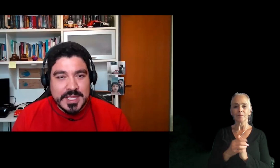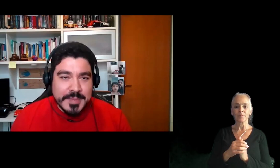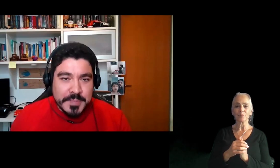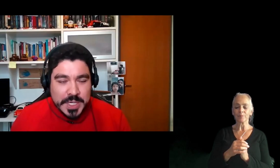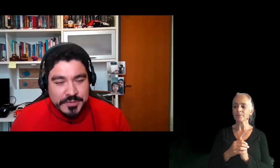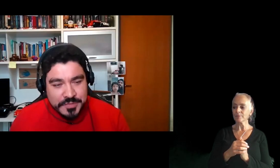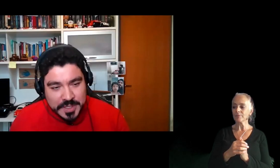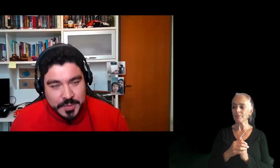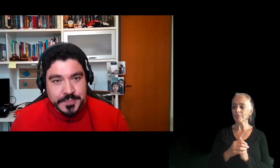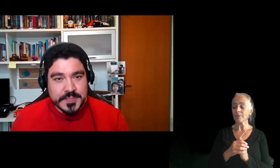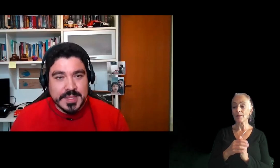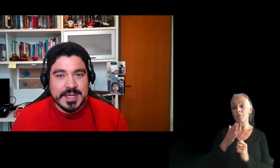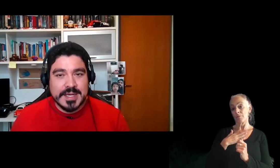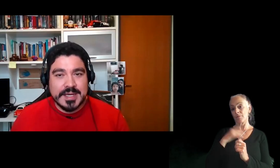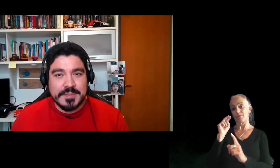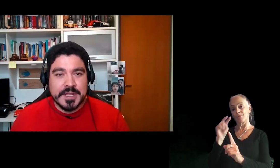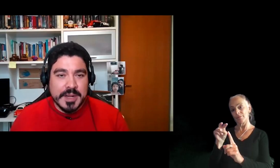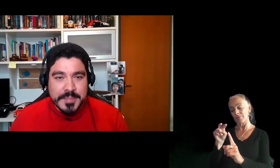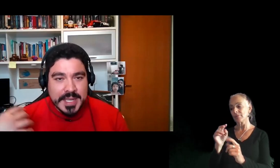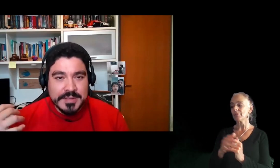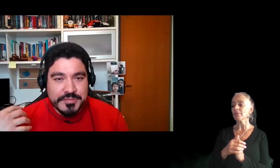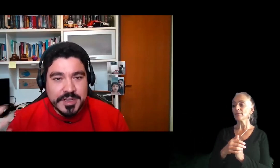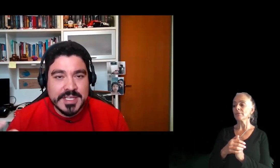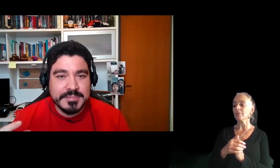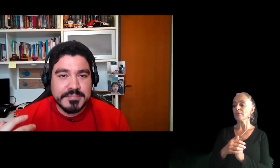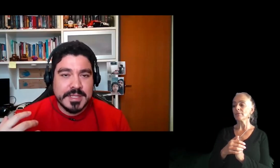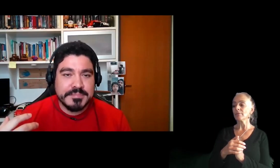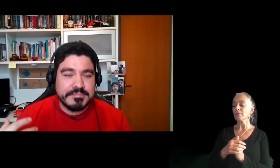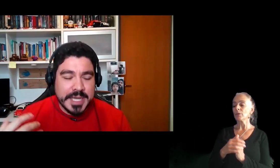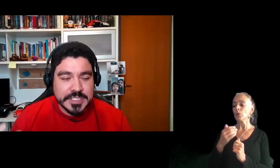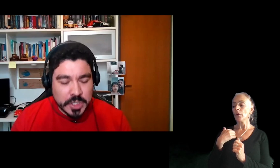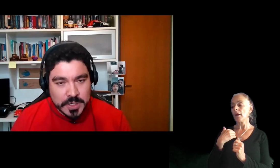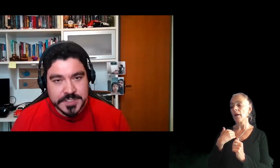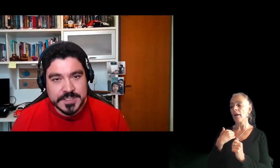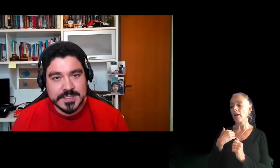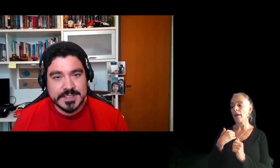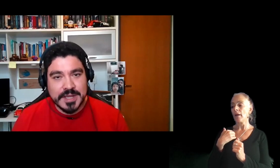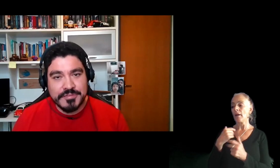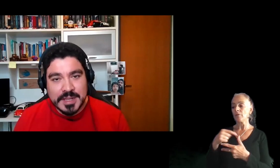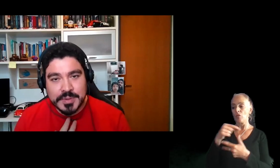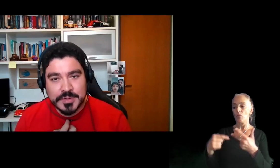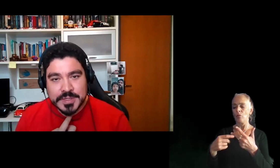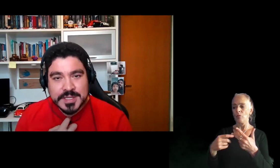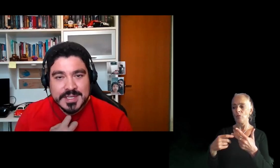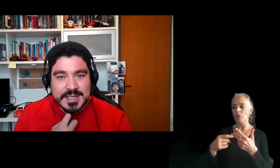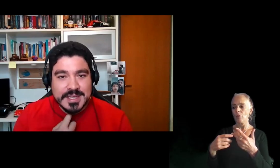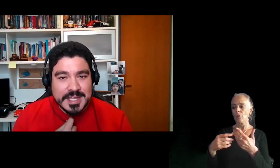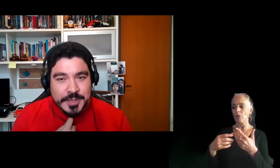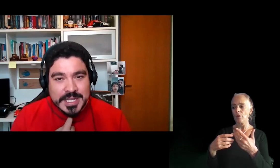So in my point of view, uh, there are mainly free and paid courses available